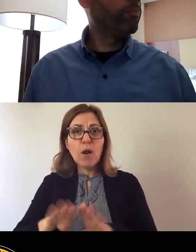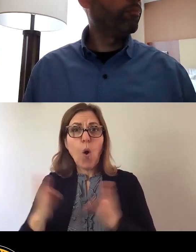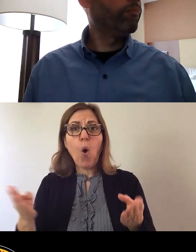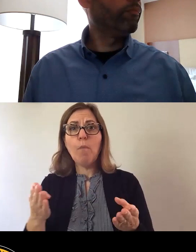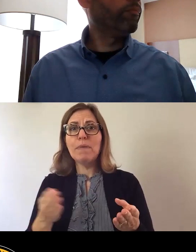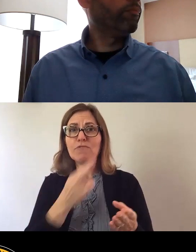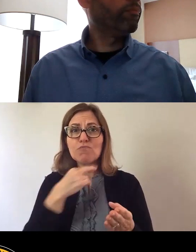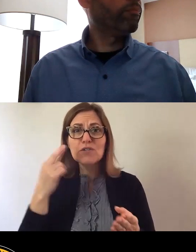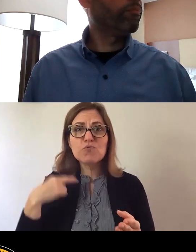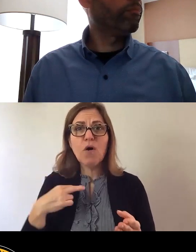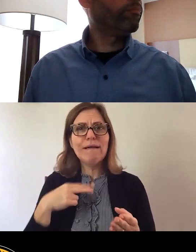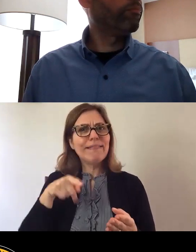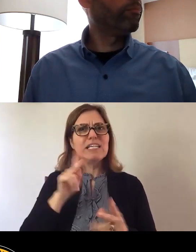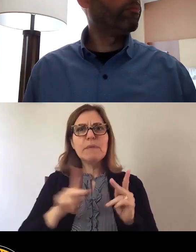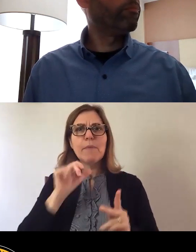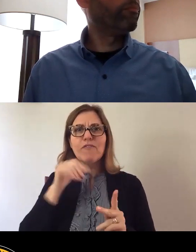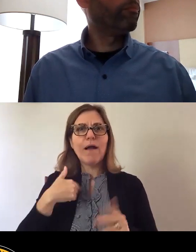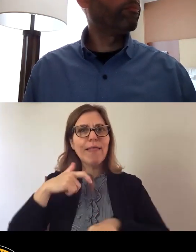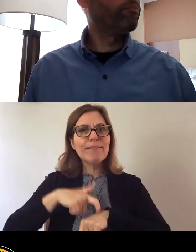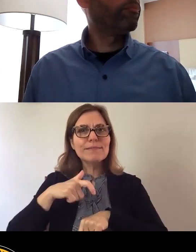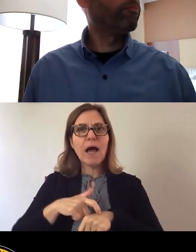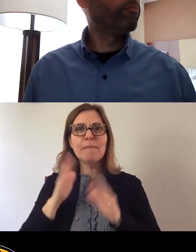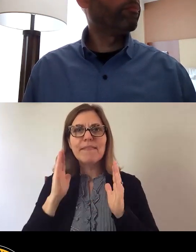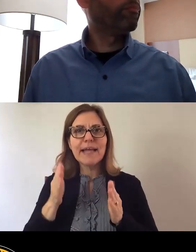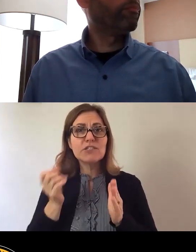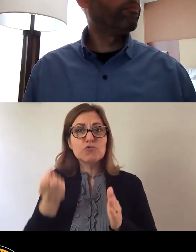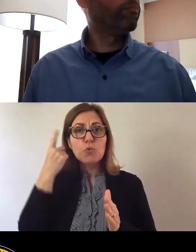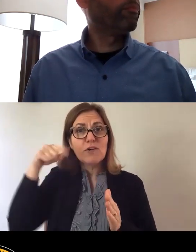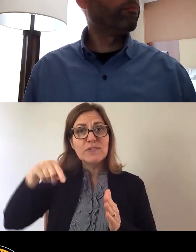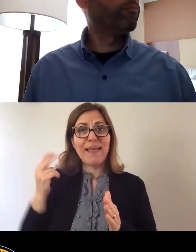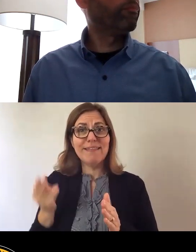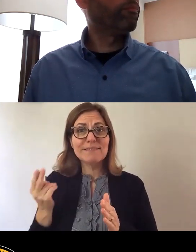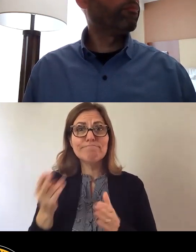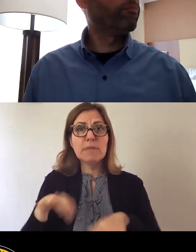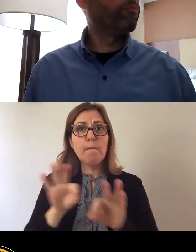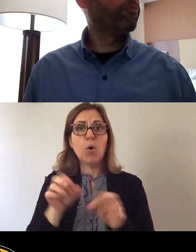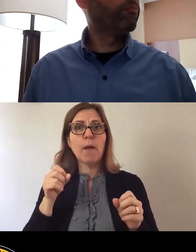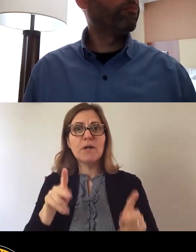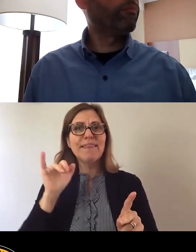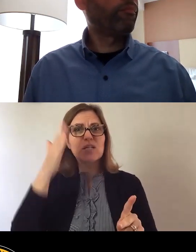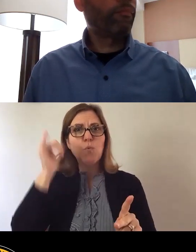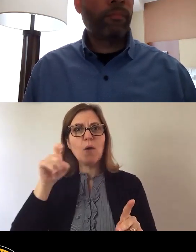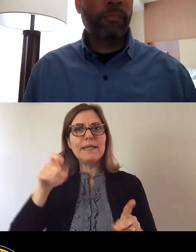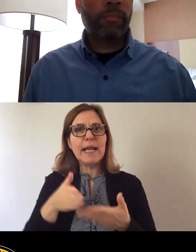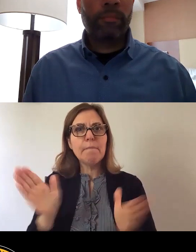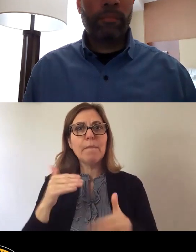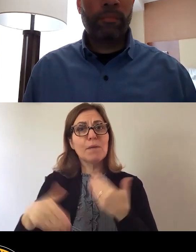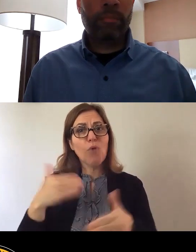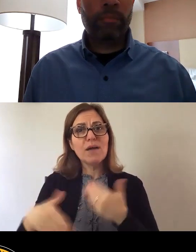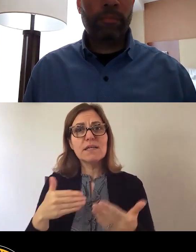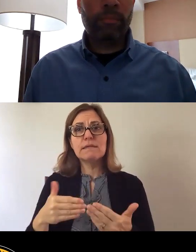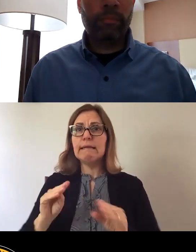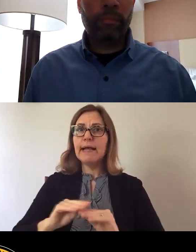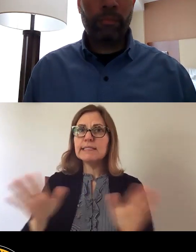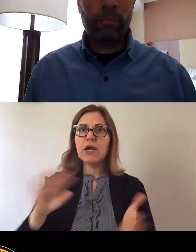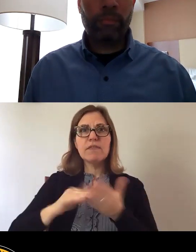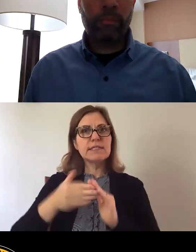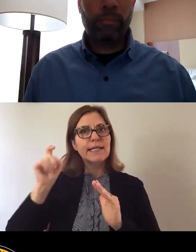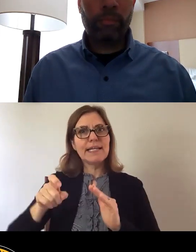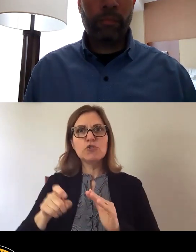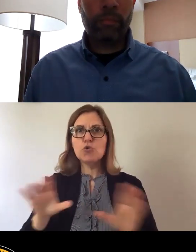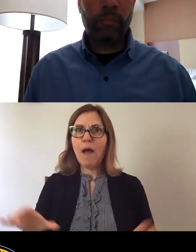attention to understand this historic opportunity. And that's why we need a public process. It's clear that the city must act quickly.